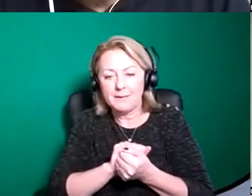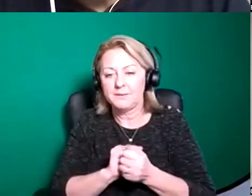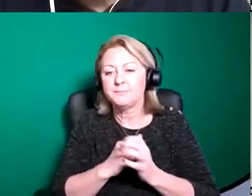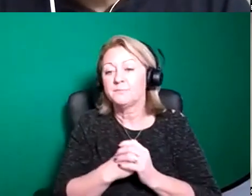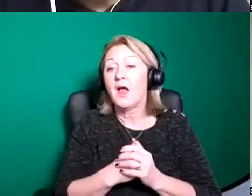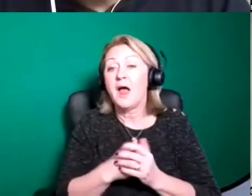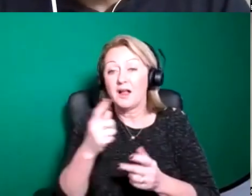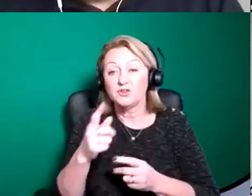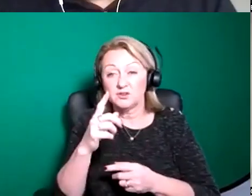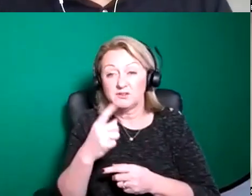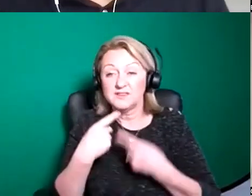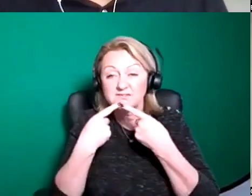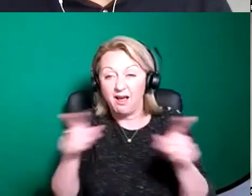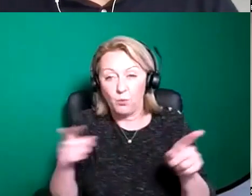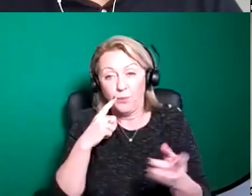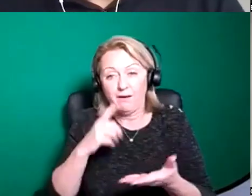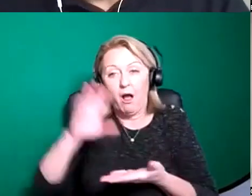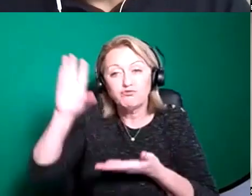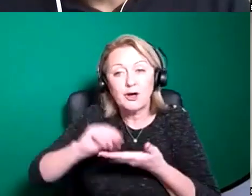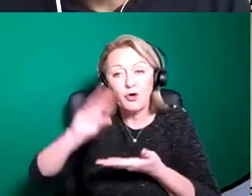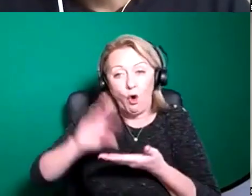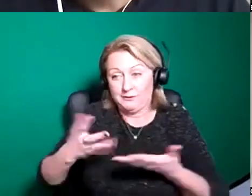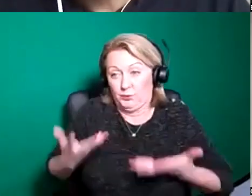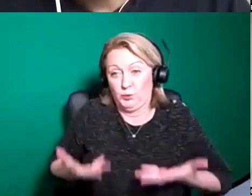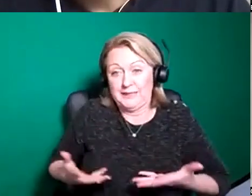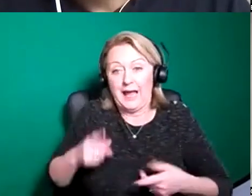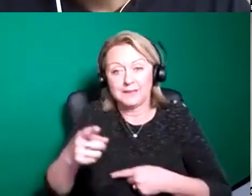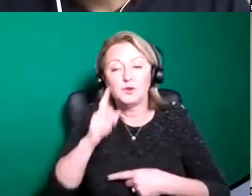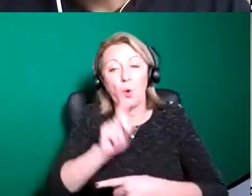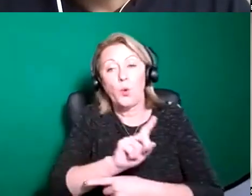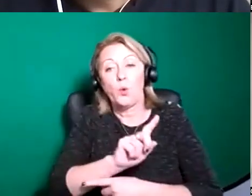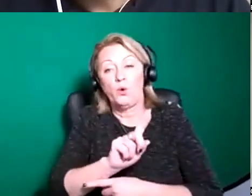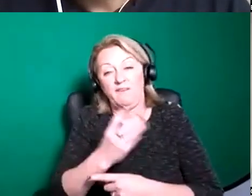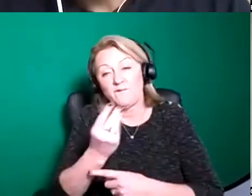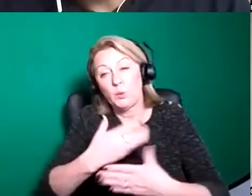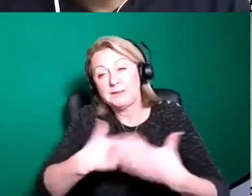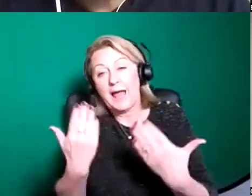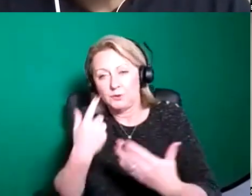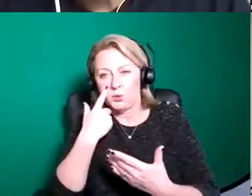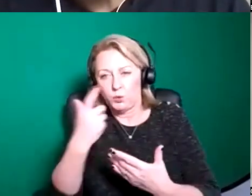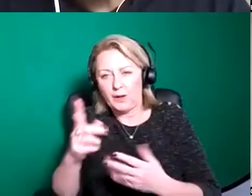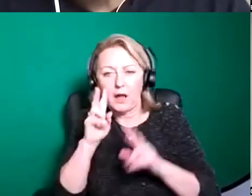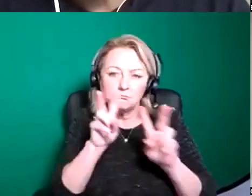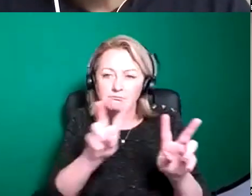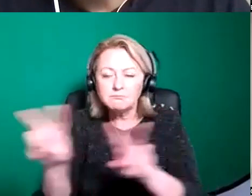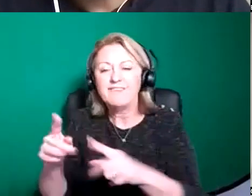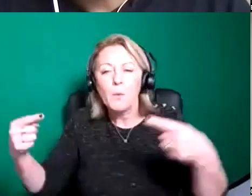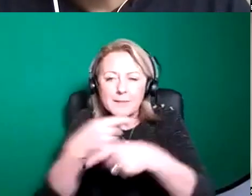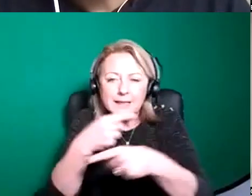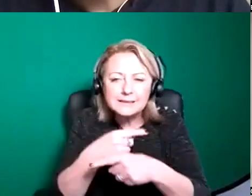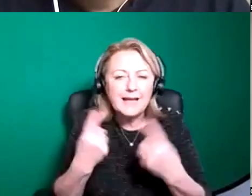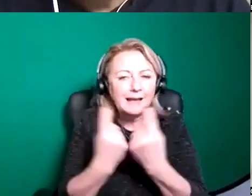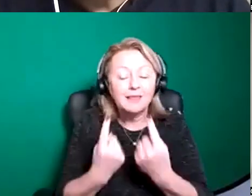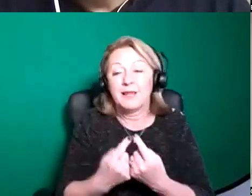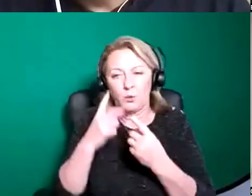session and so that will and hopefully be available online in the next couple of days and if anyone has missed anything or would like to go back